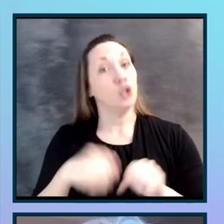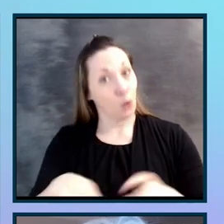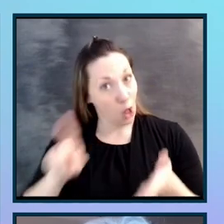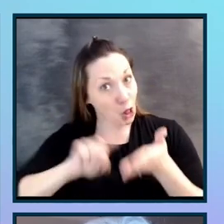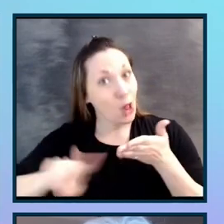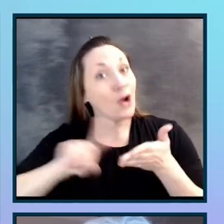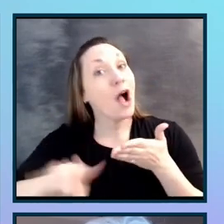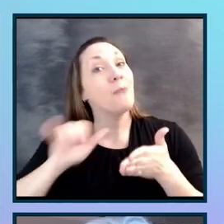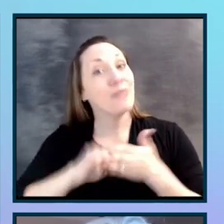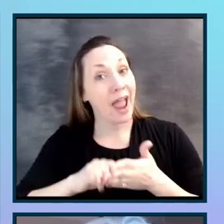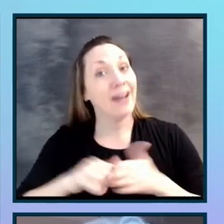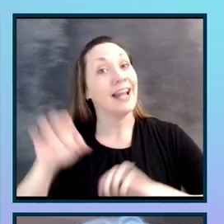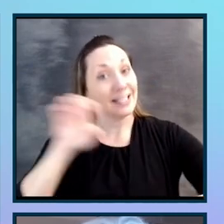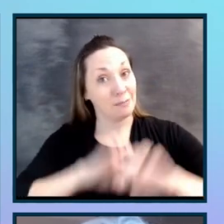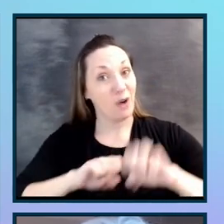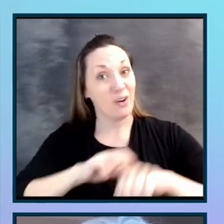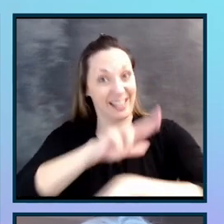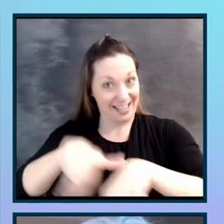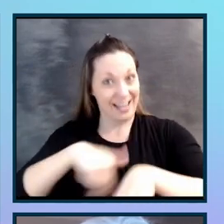Geographic story.